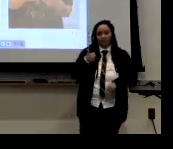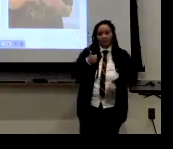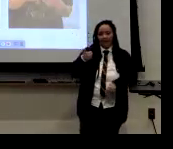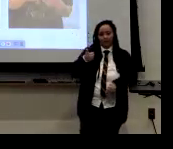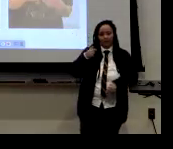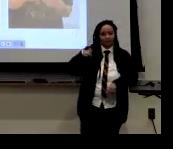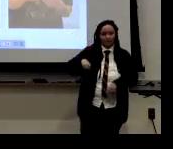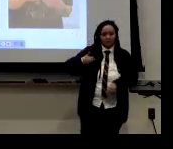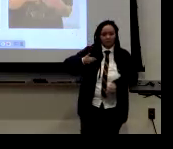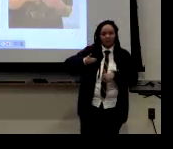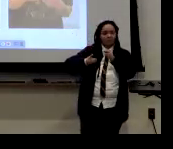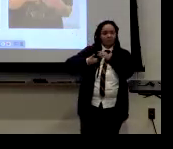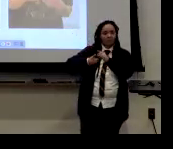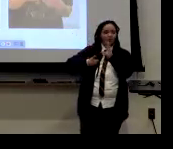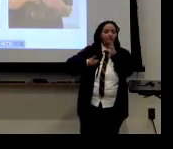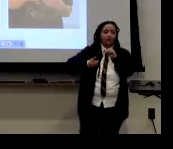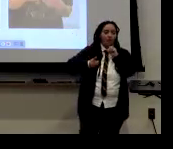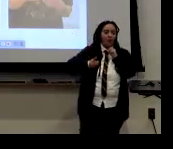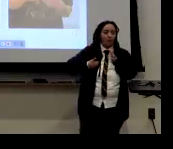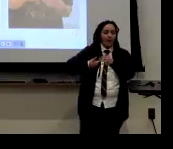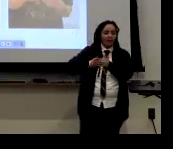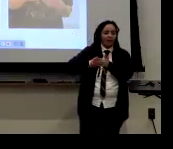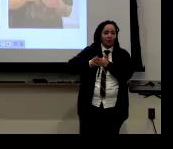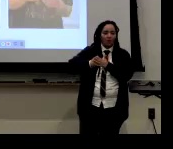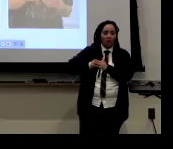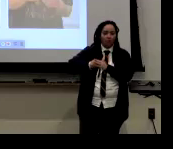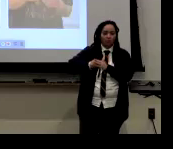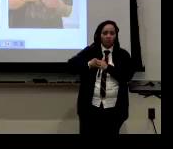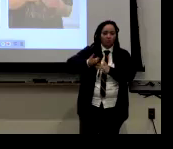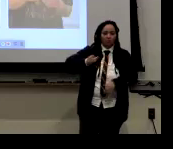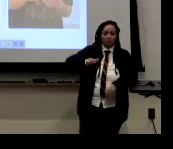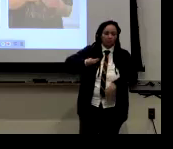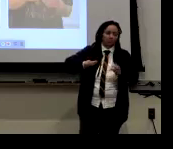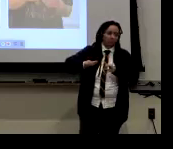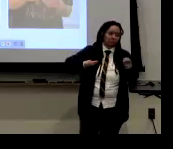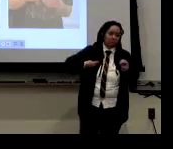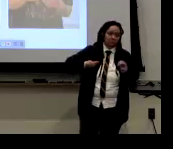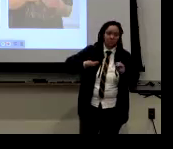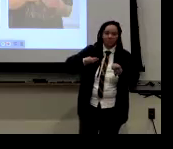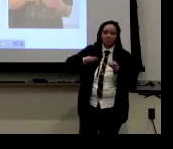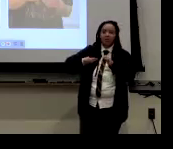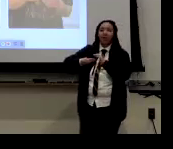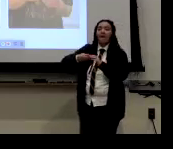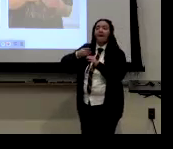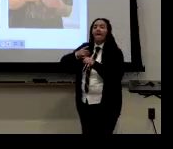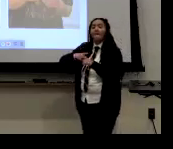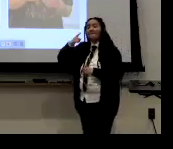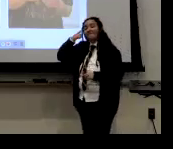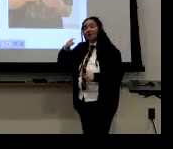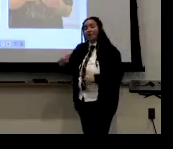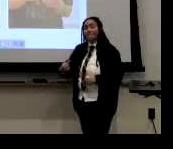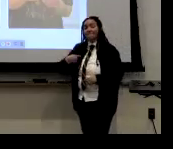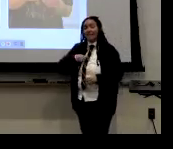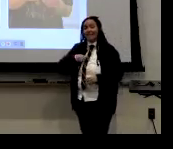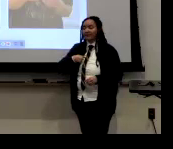you have to have the thumb out for that sign, the production of the sign. There's no way to put the thumb in for that sign. You would not see